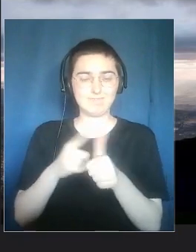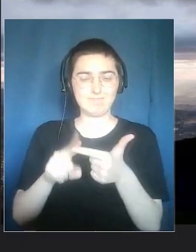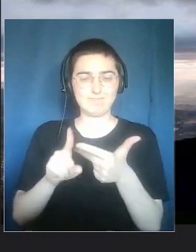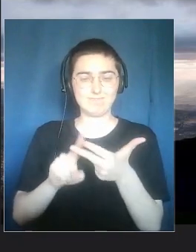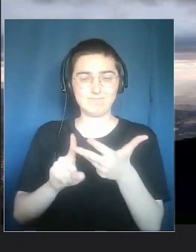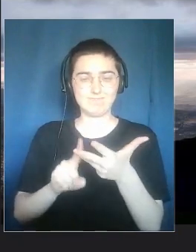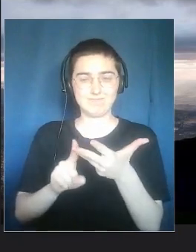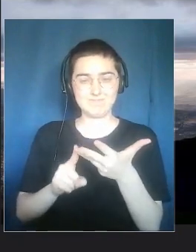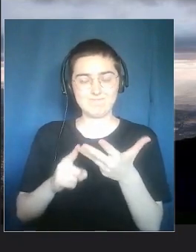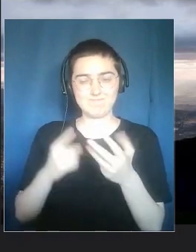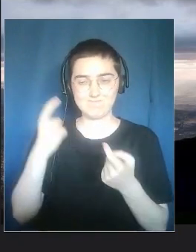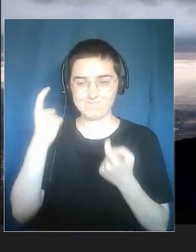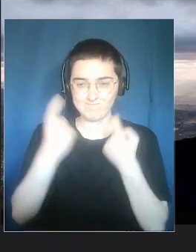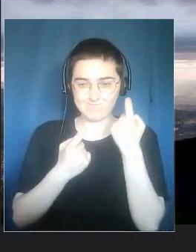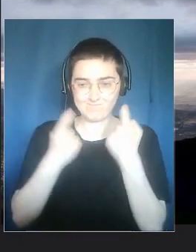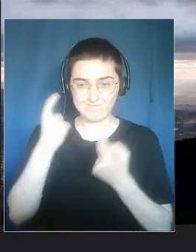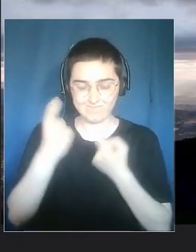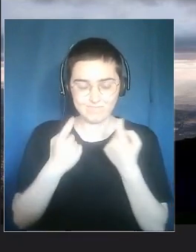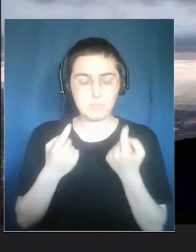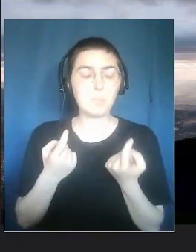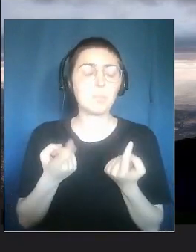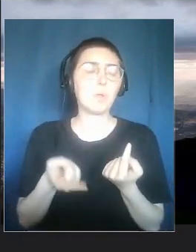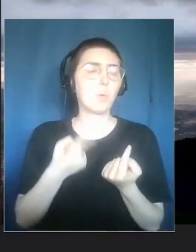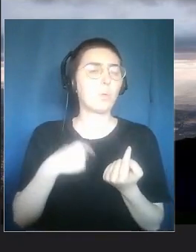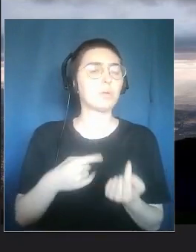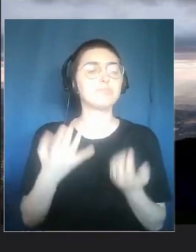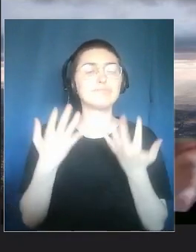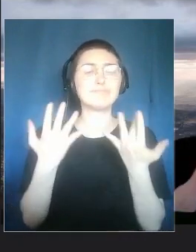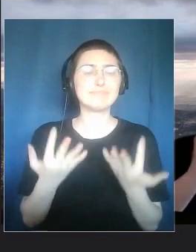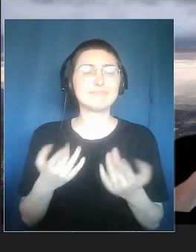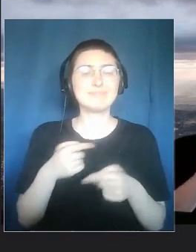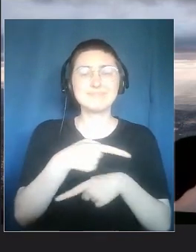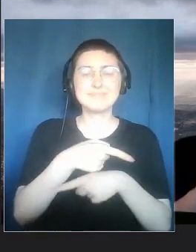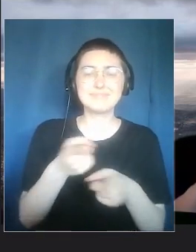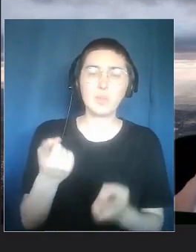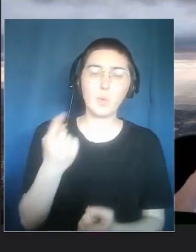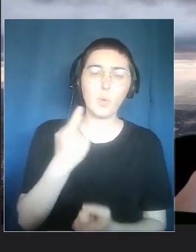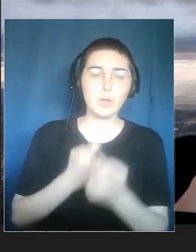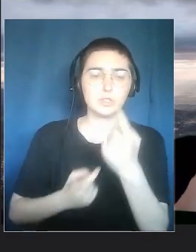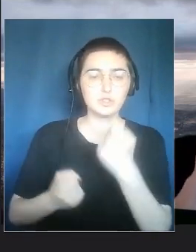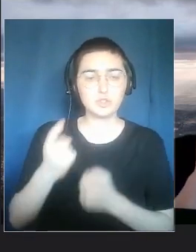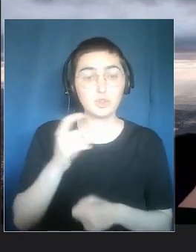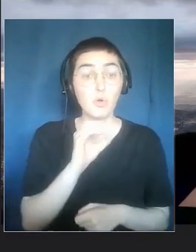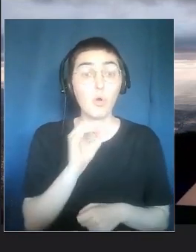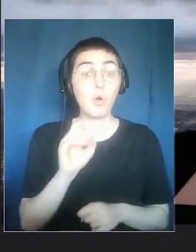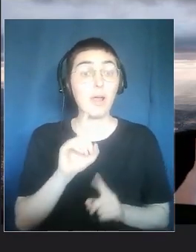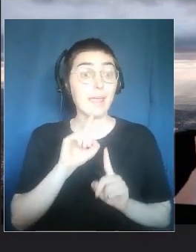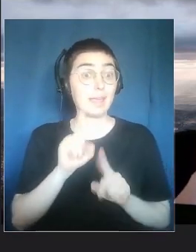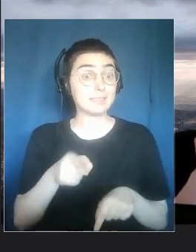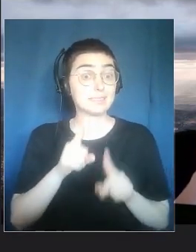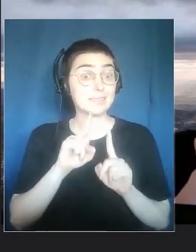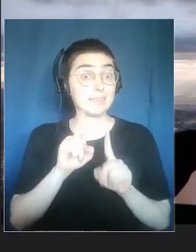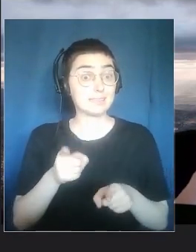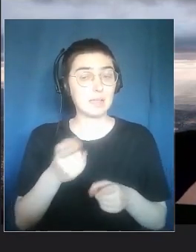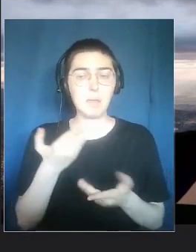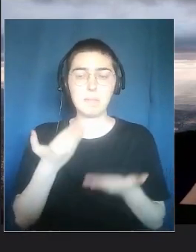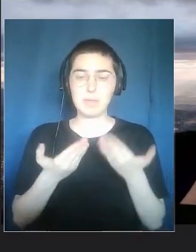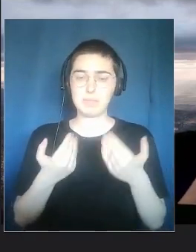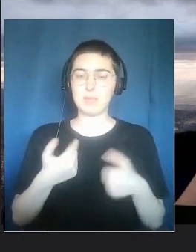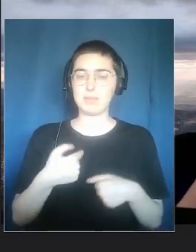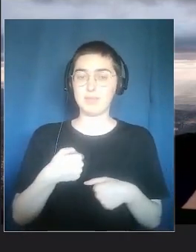maybe something might not be clear. While we await your questions or